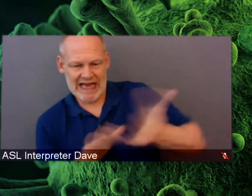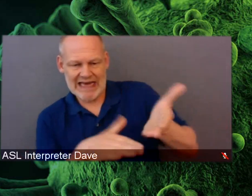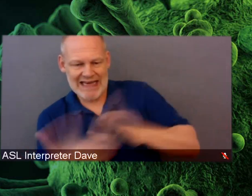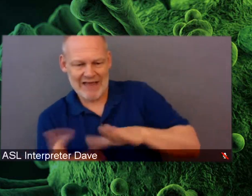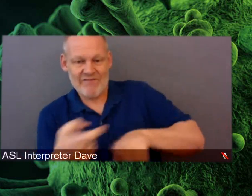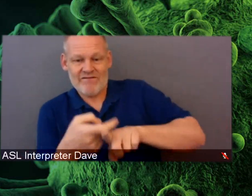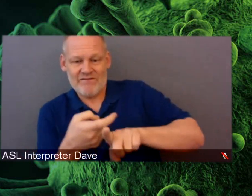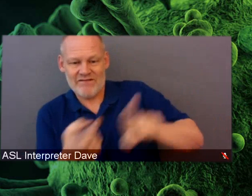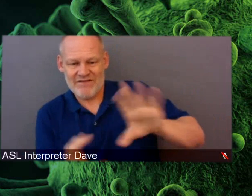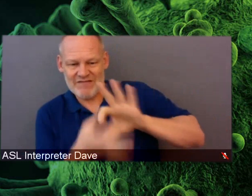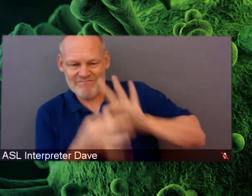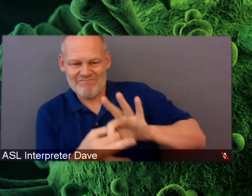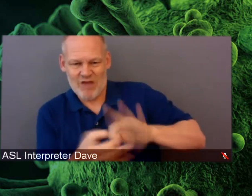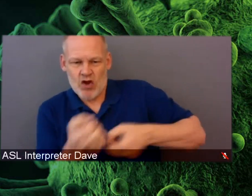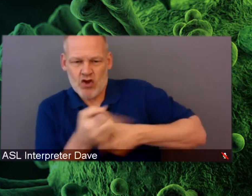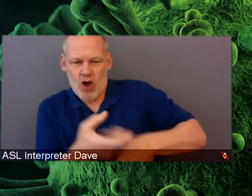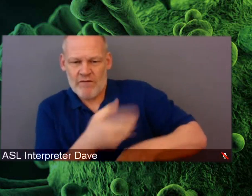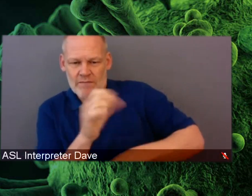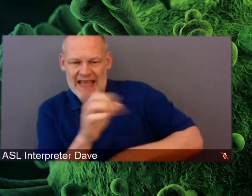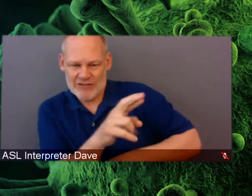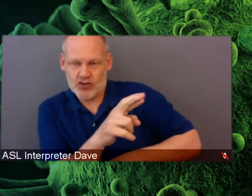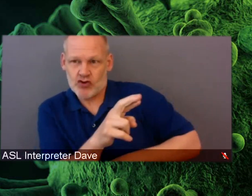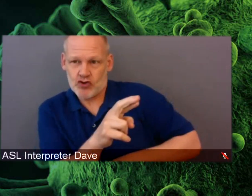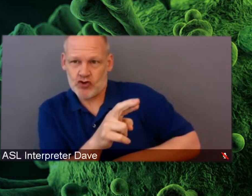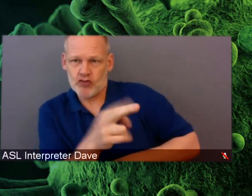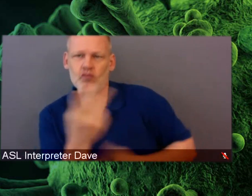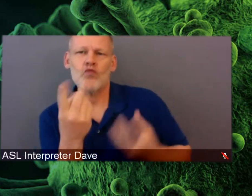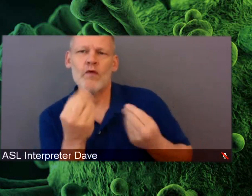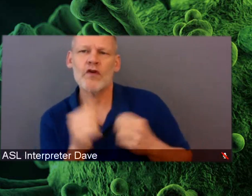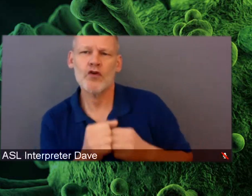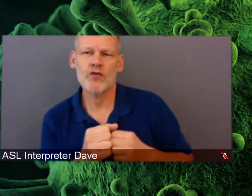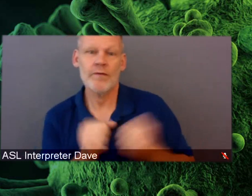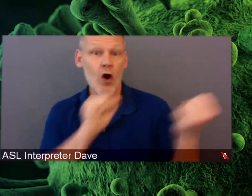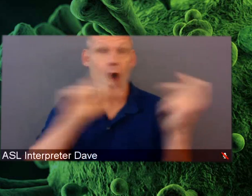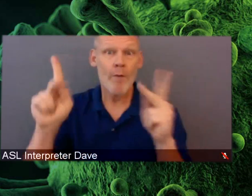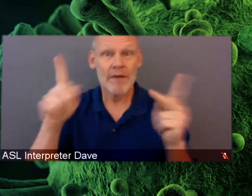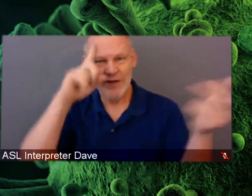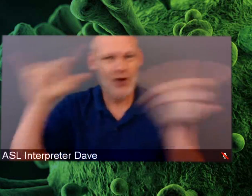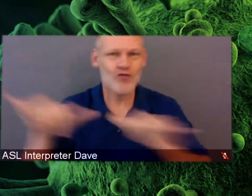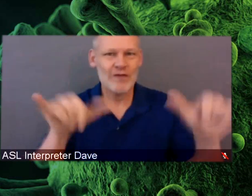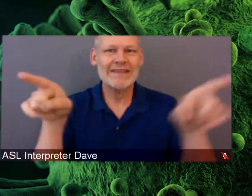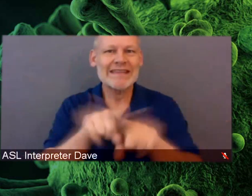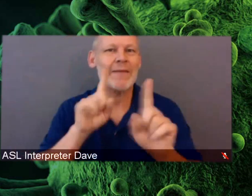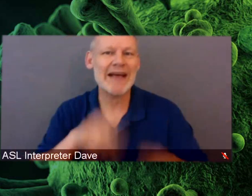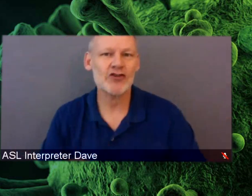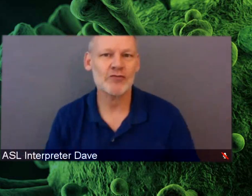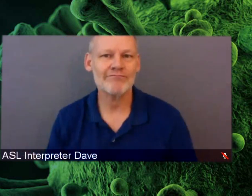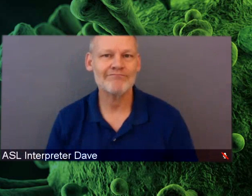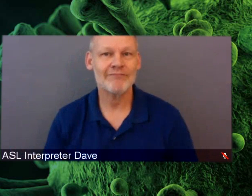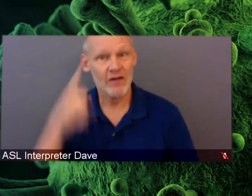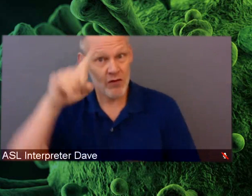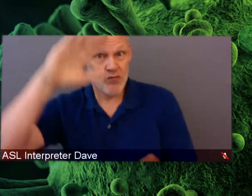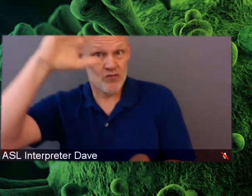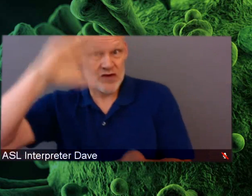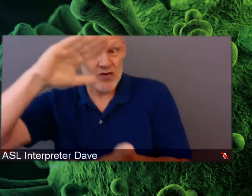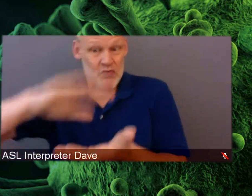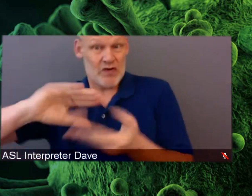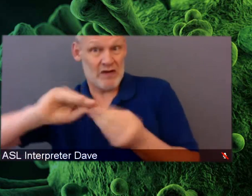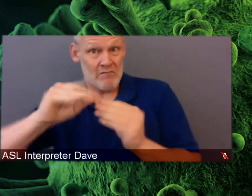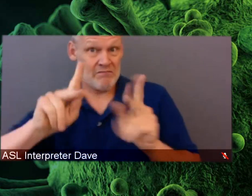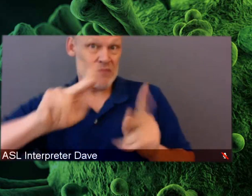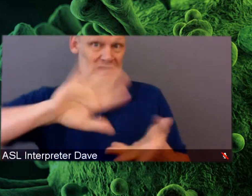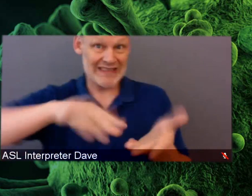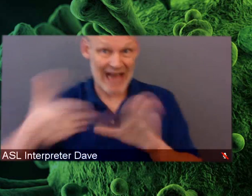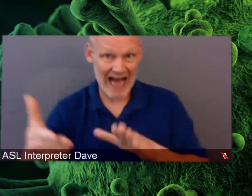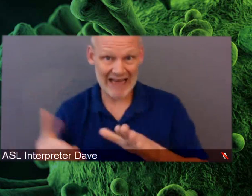do? Everybody came up with the same two things. One, they would make sure that we did more screening and early